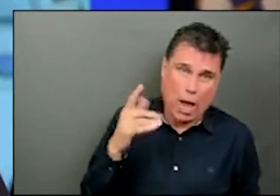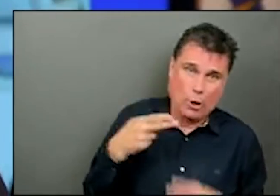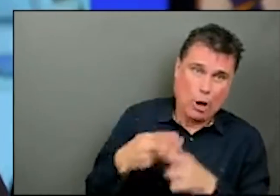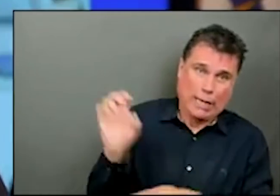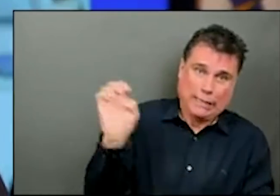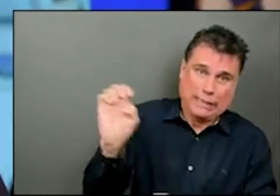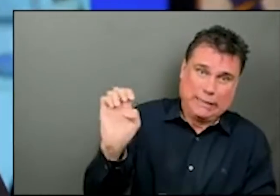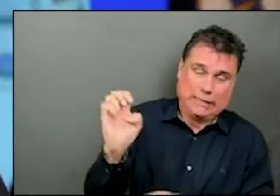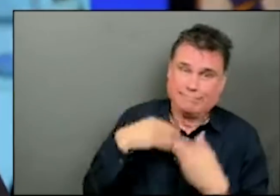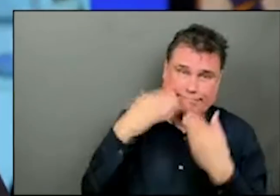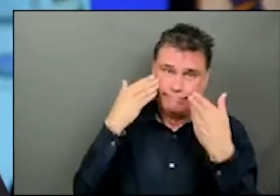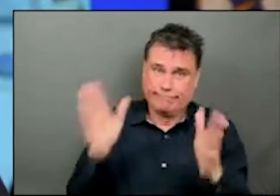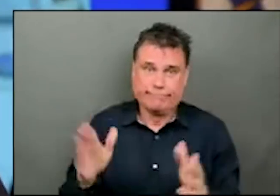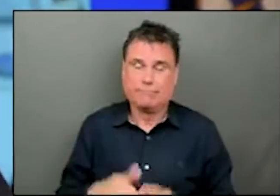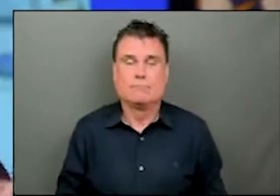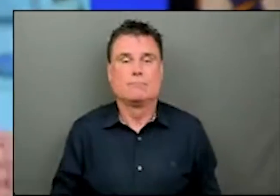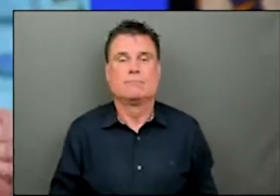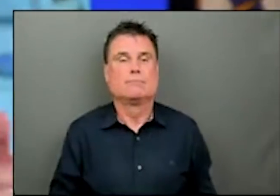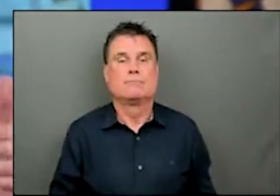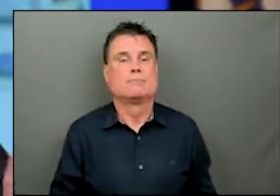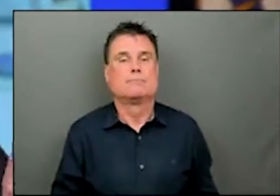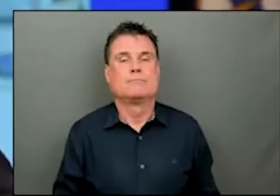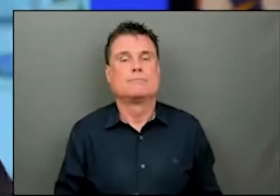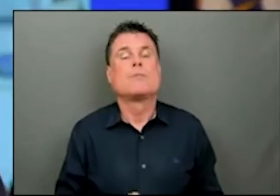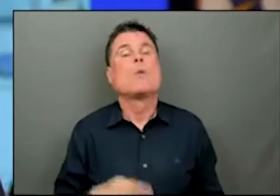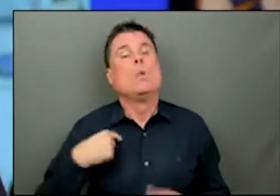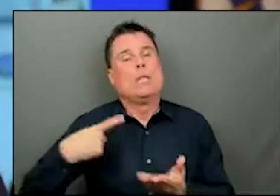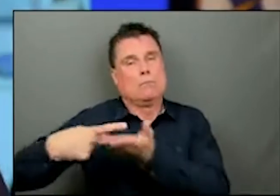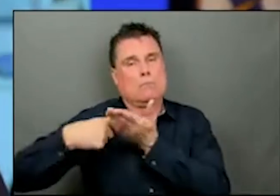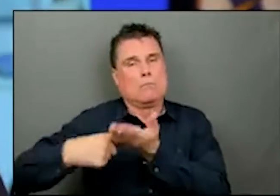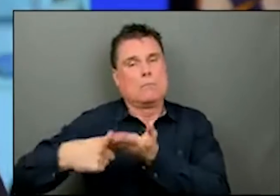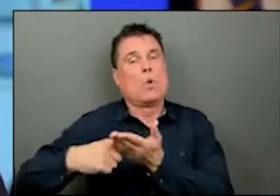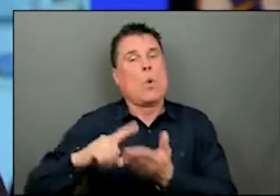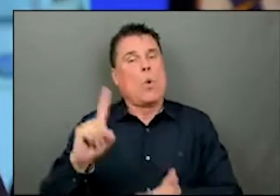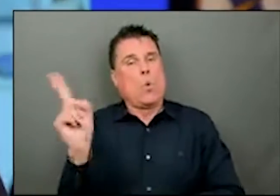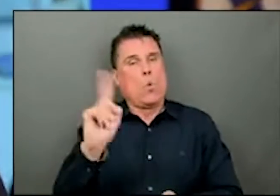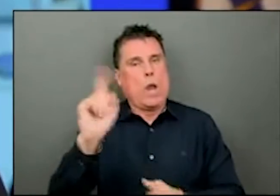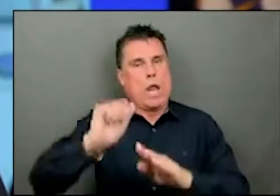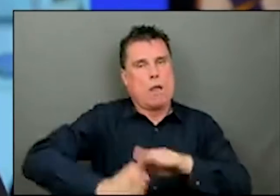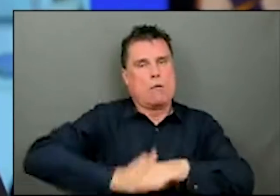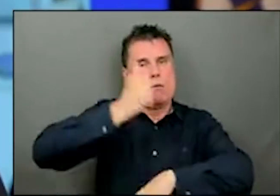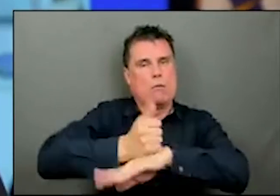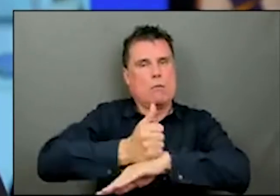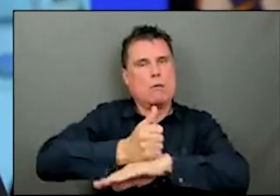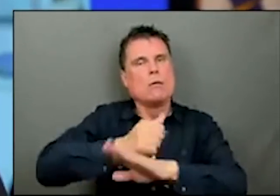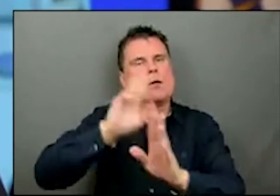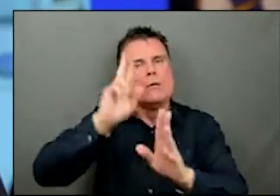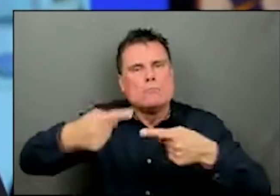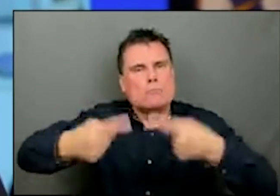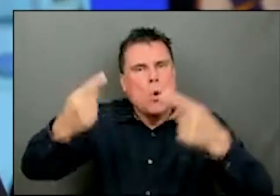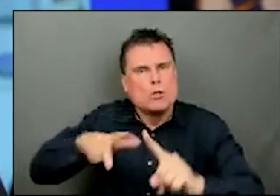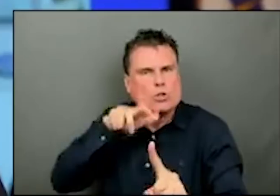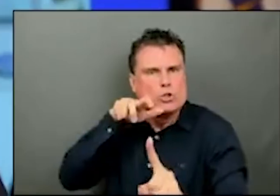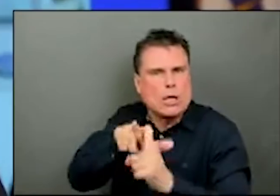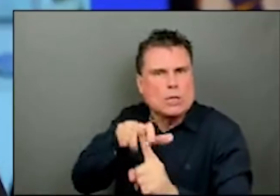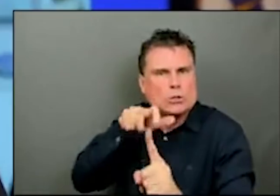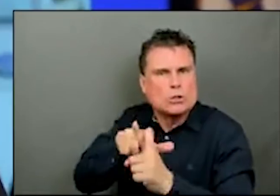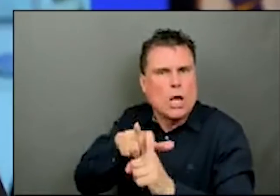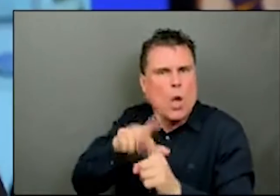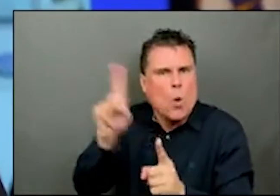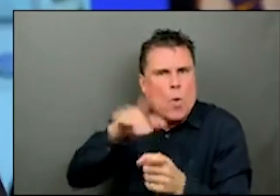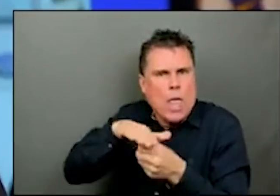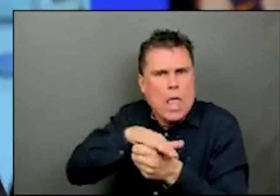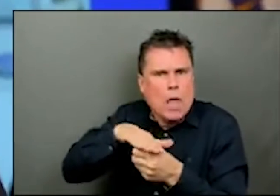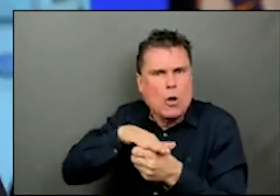where we can strategically locate counter-attack type checkpoints to remind British Columbians and to educate